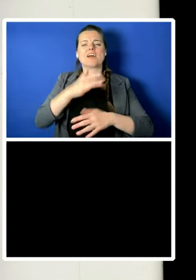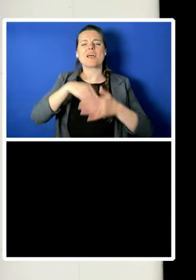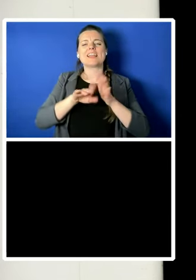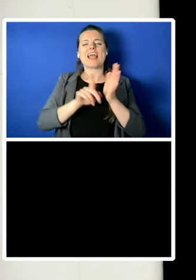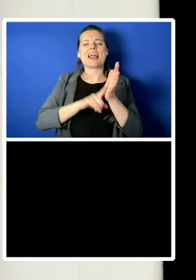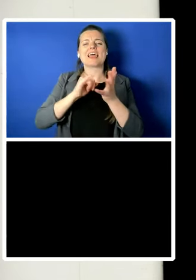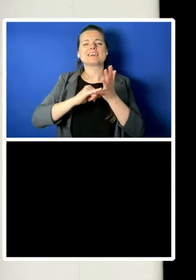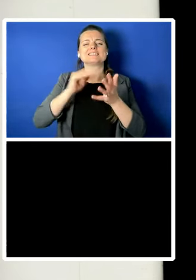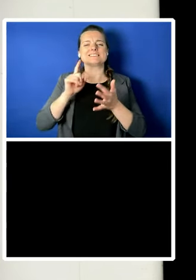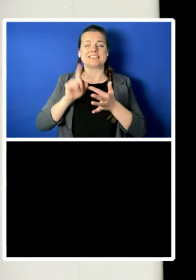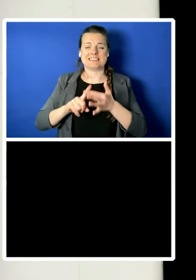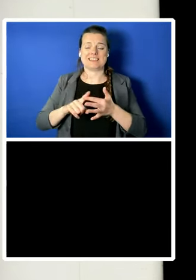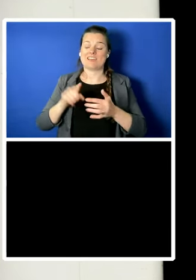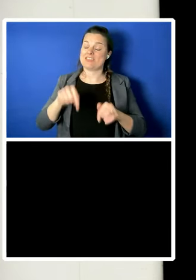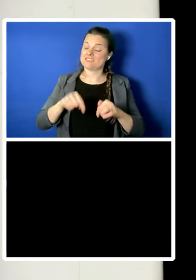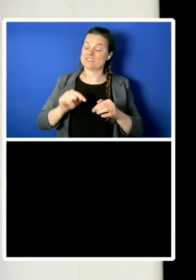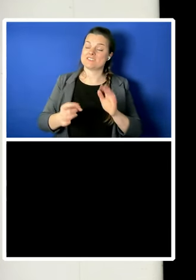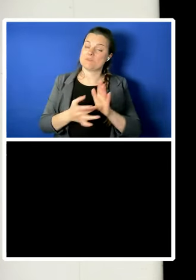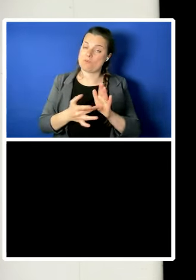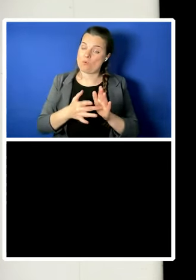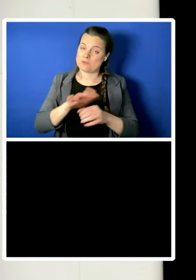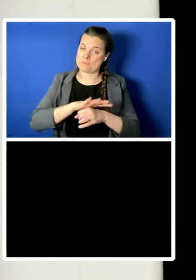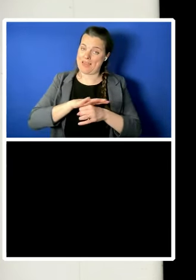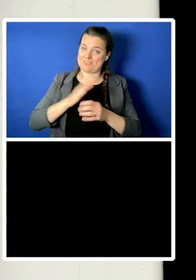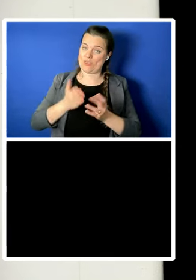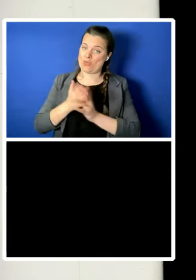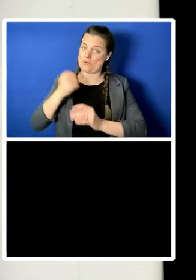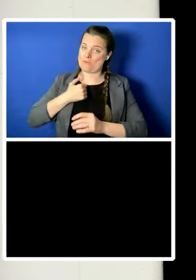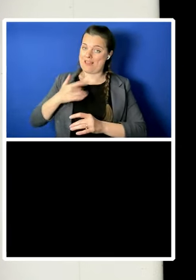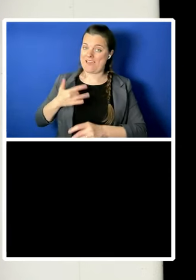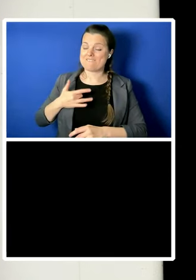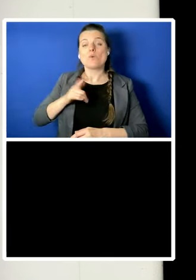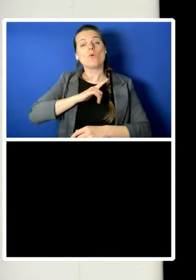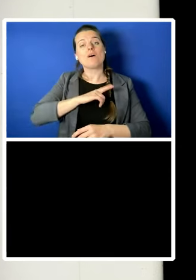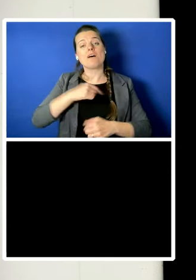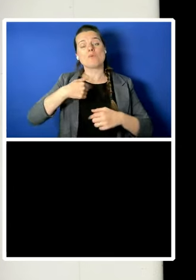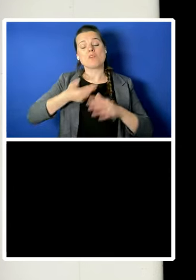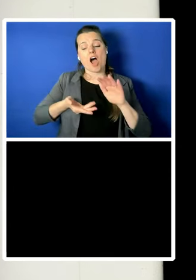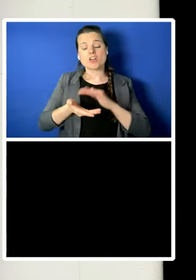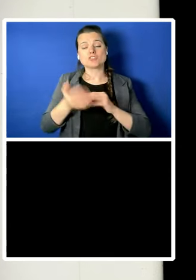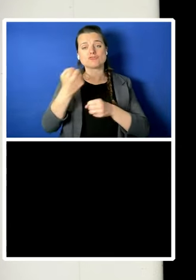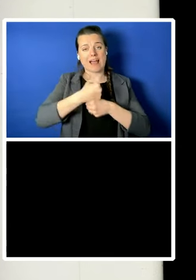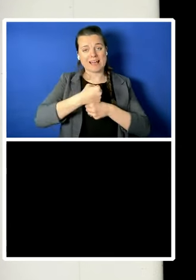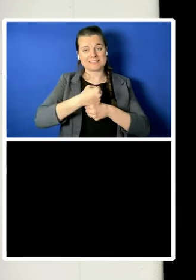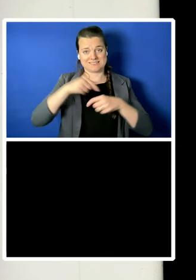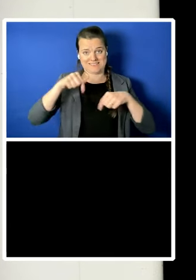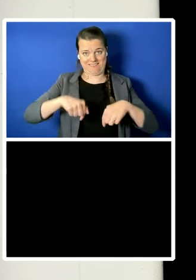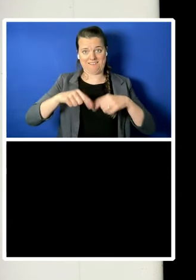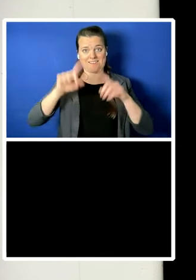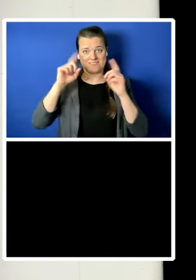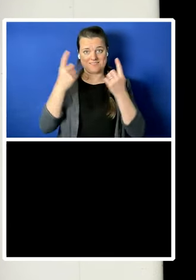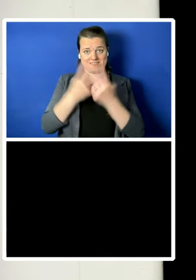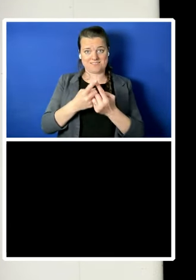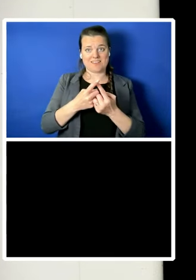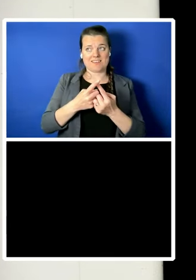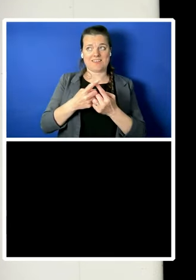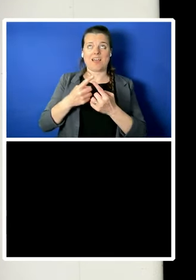in my life. I was an undergraduate here at the turn of the